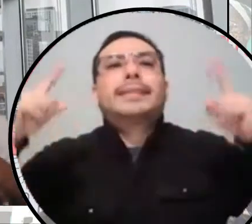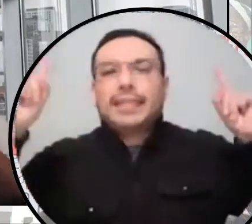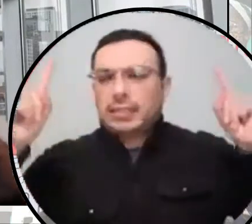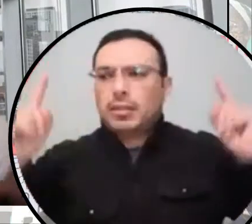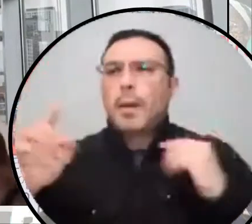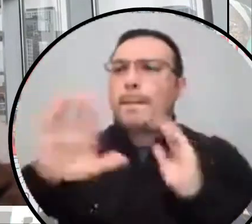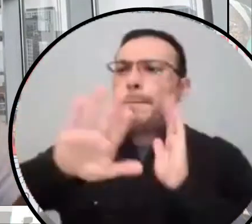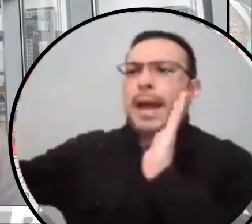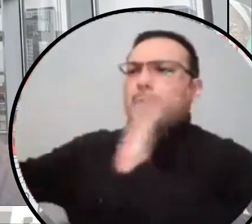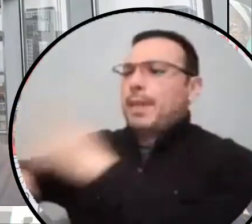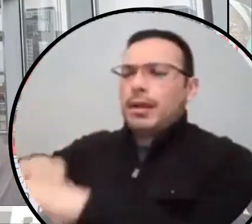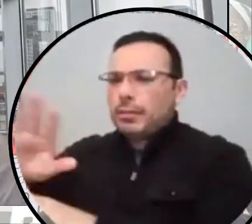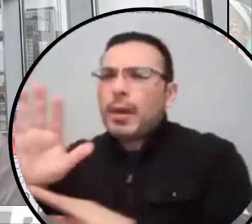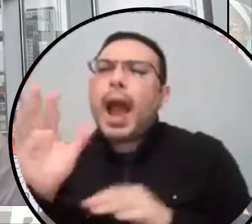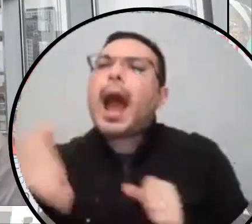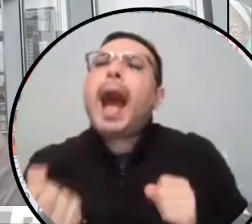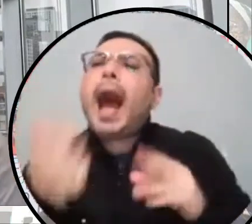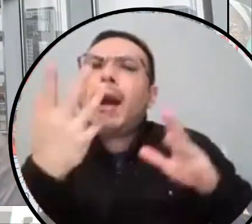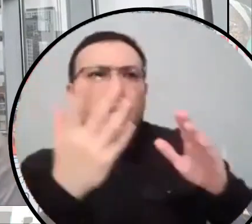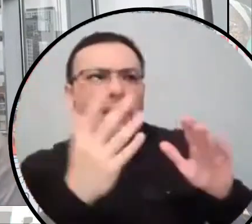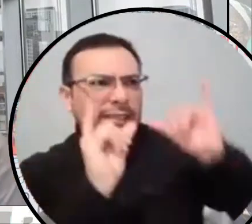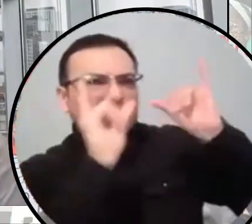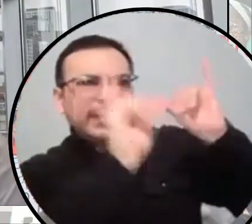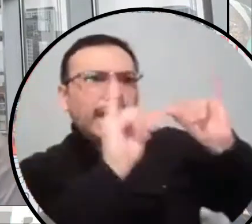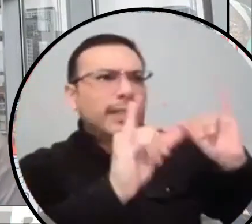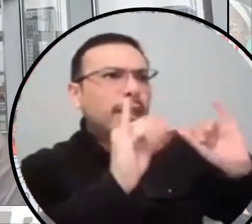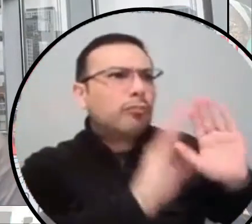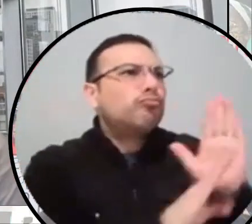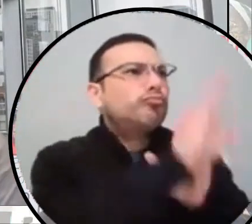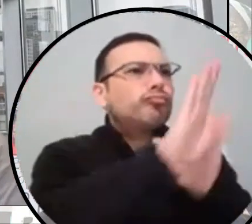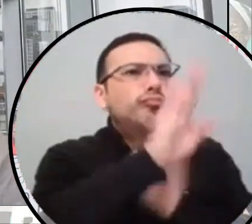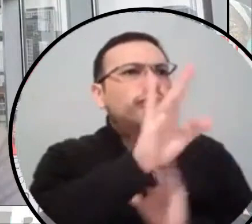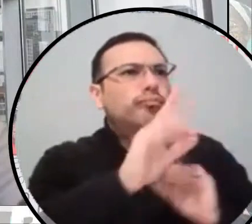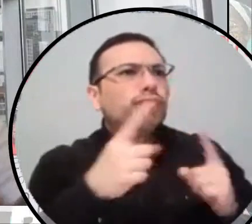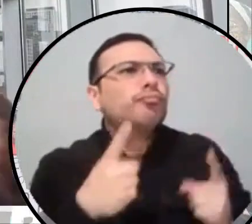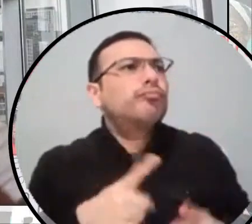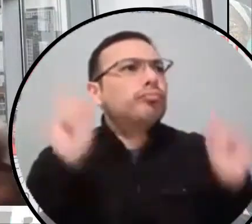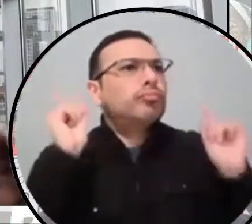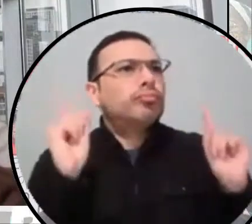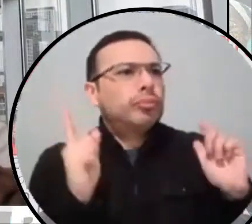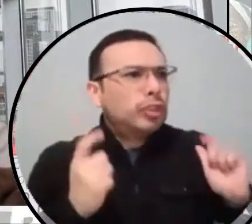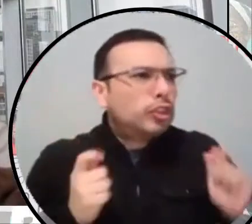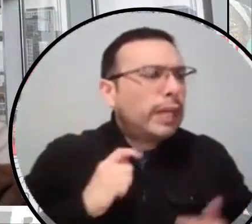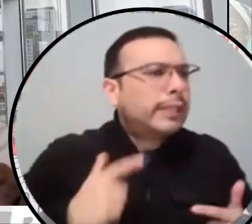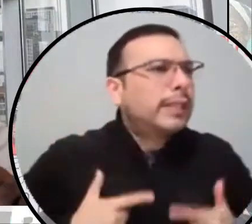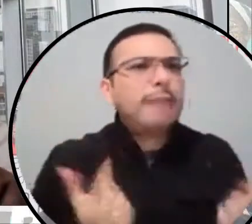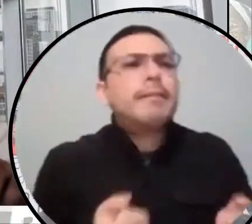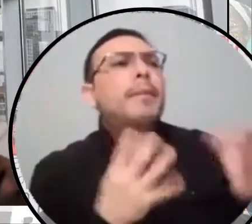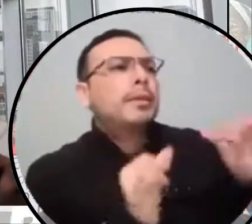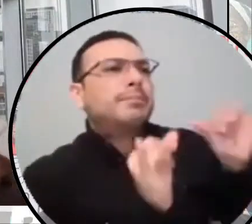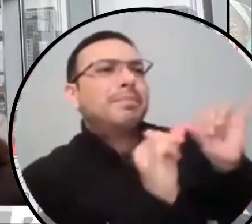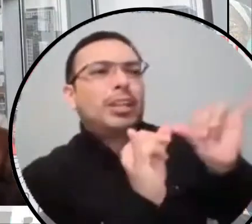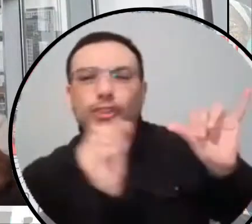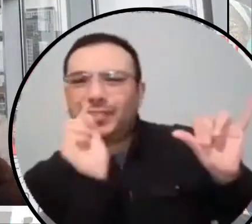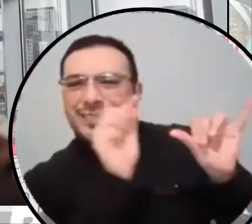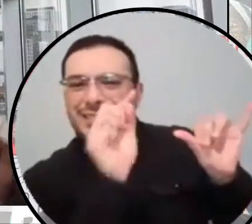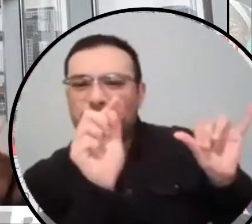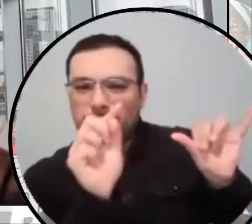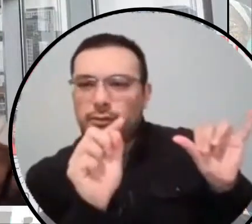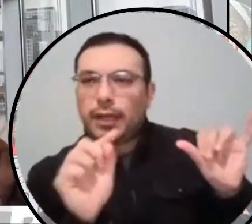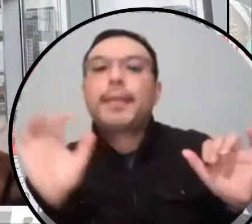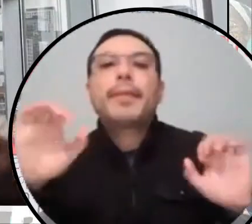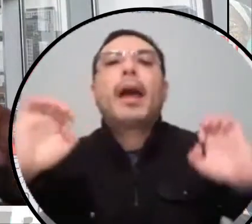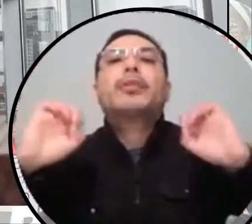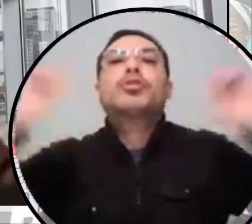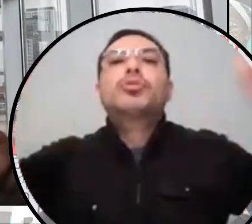doing excellent and they're succeeding? Uh, and that, you know, so I think, you know, um, uh, once